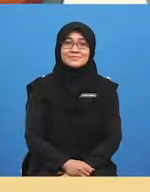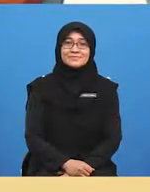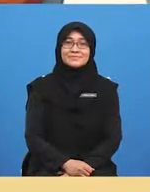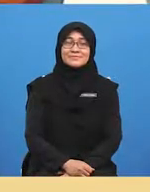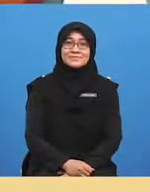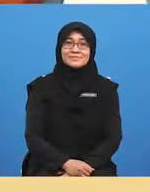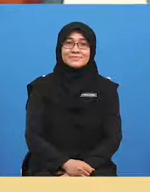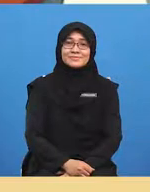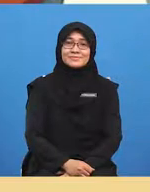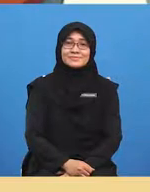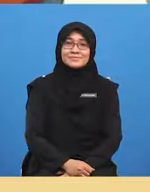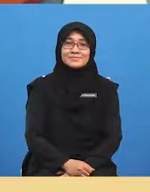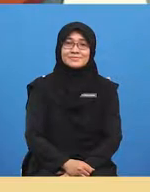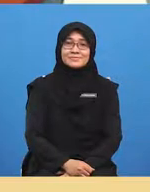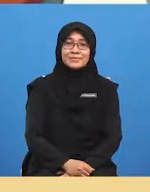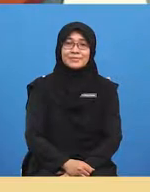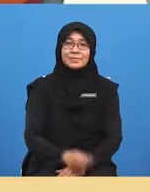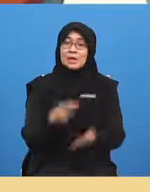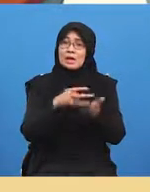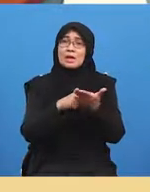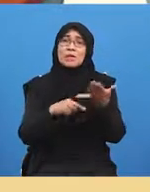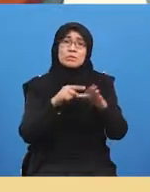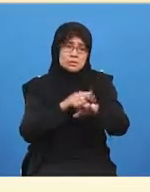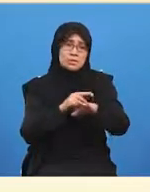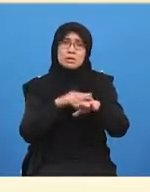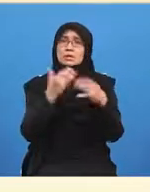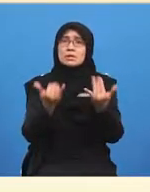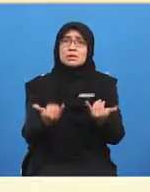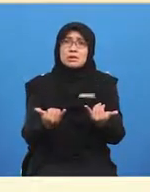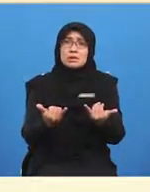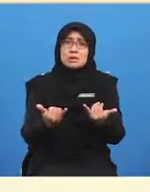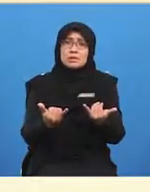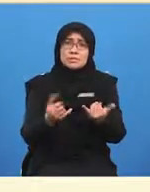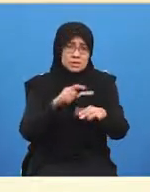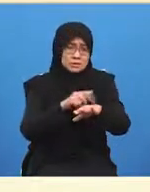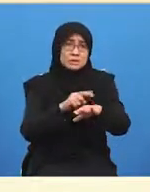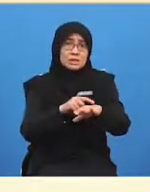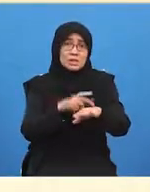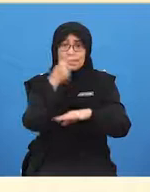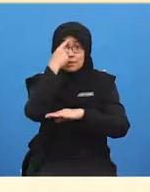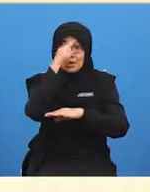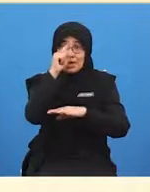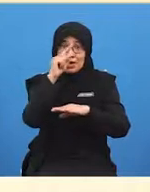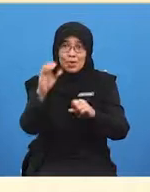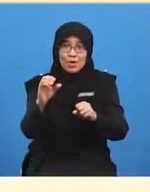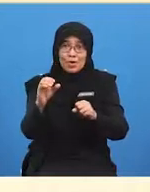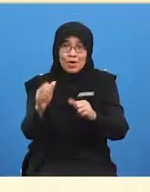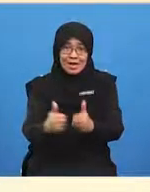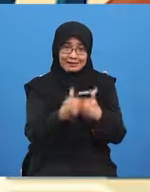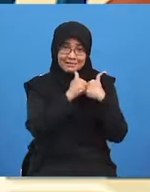okay you know what time is it yolo it's time for a challenge